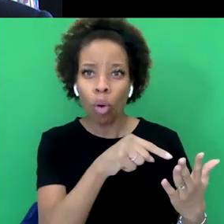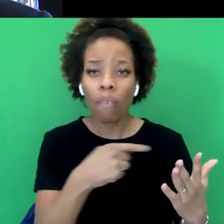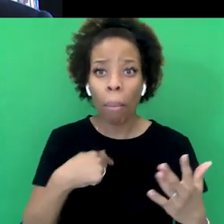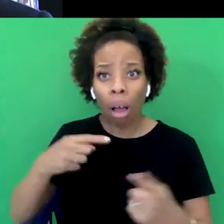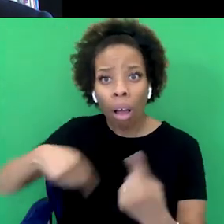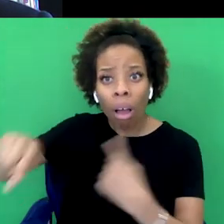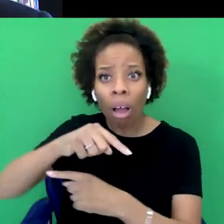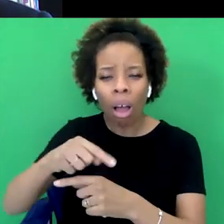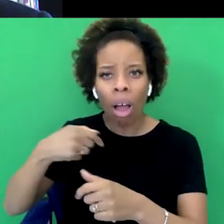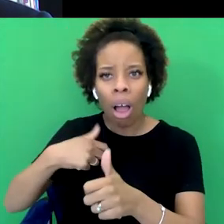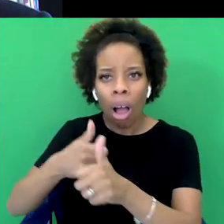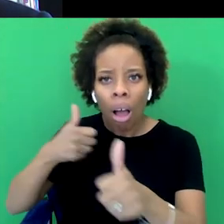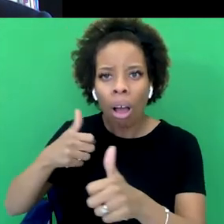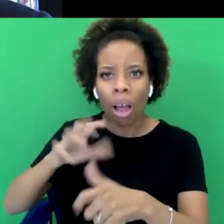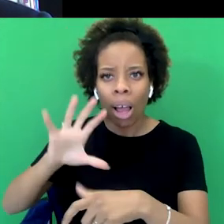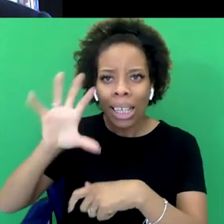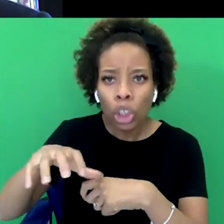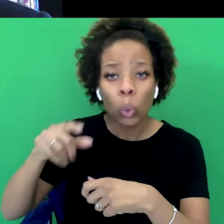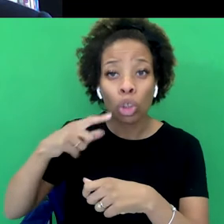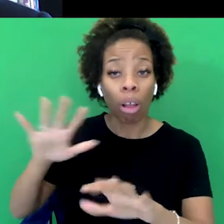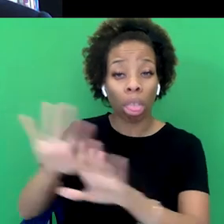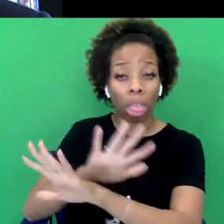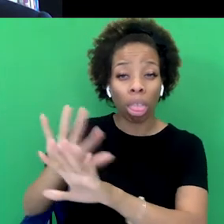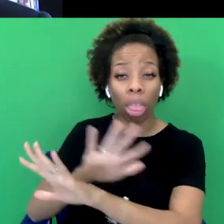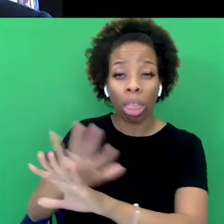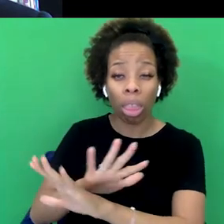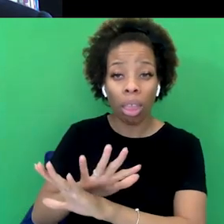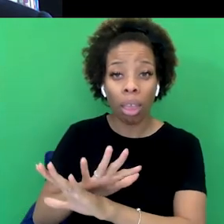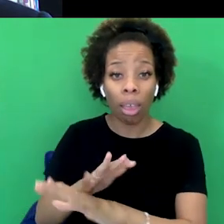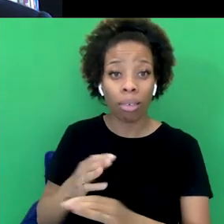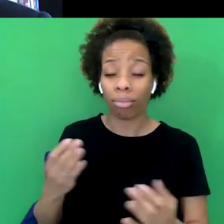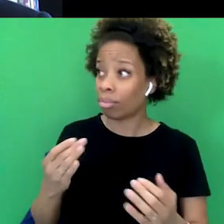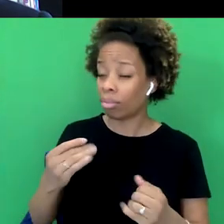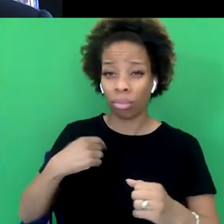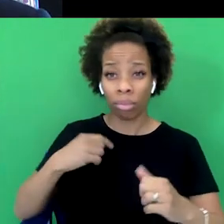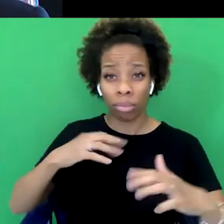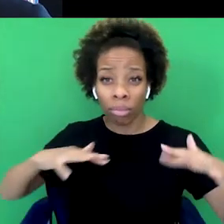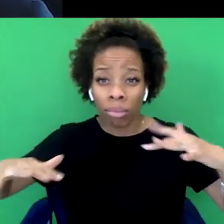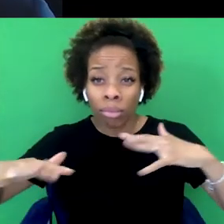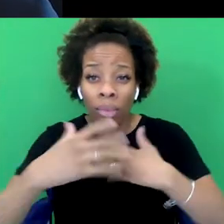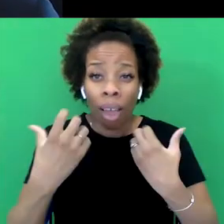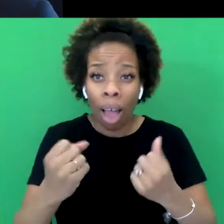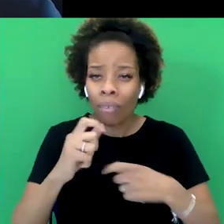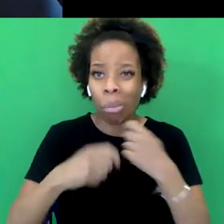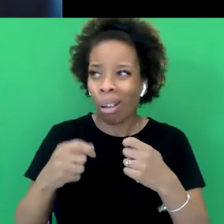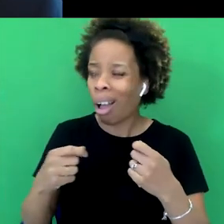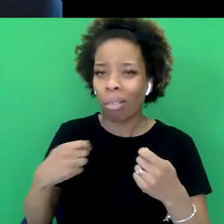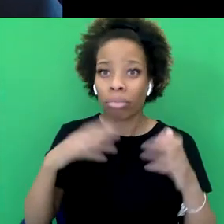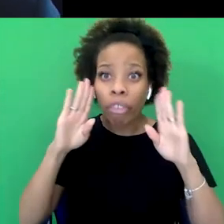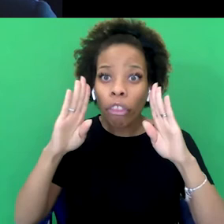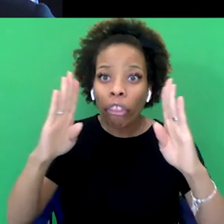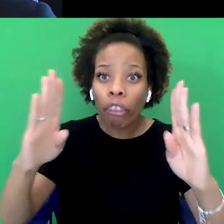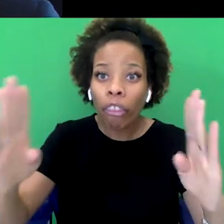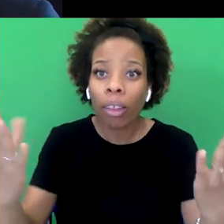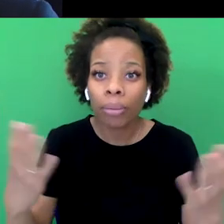So that's also a legacy of empire, because it's just, it's all around us, so you can't really recognize it. Yeah, and another very controversial legacy